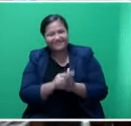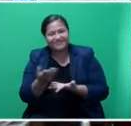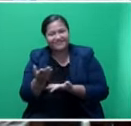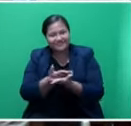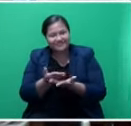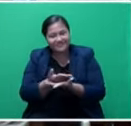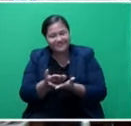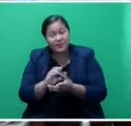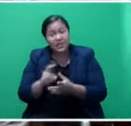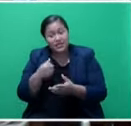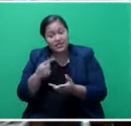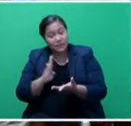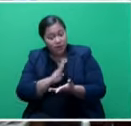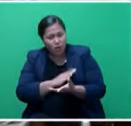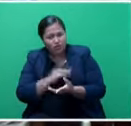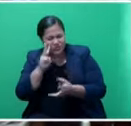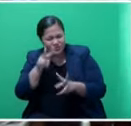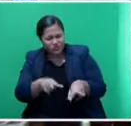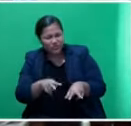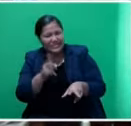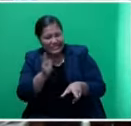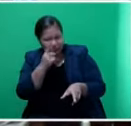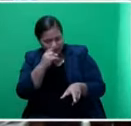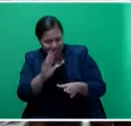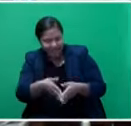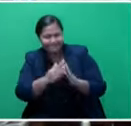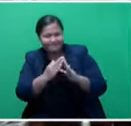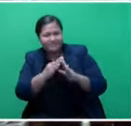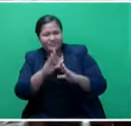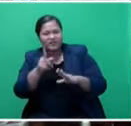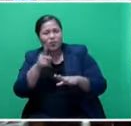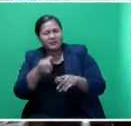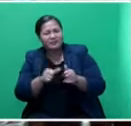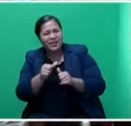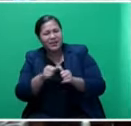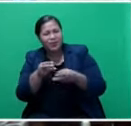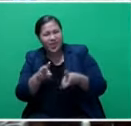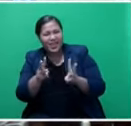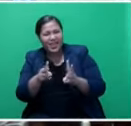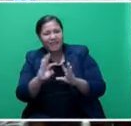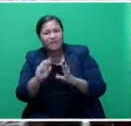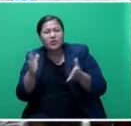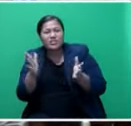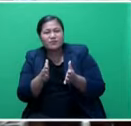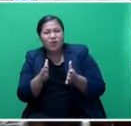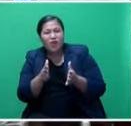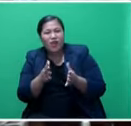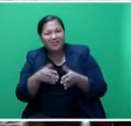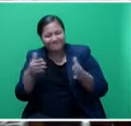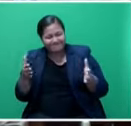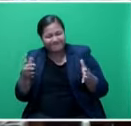asked the board to look at whether we can actually set up, for want of a better word, a small, micro, small, medium